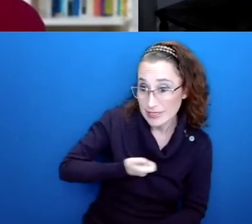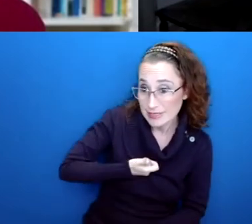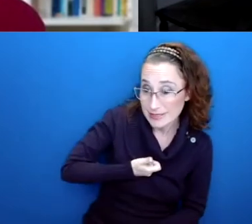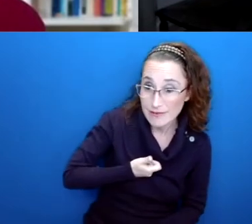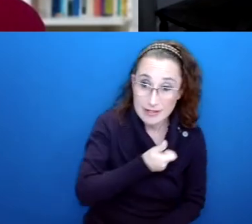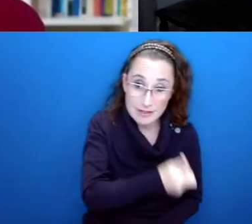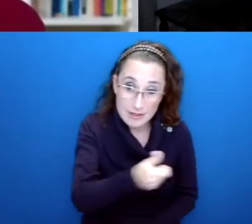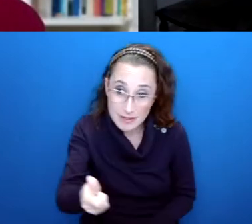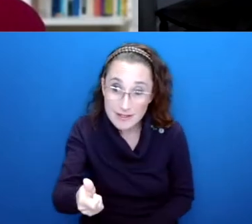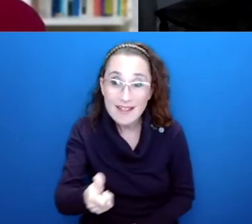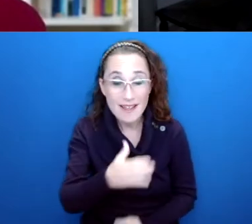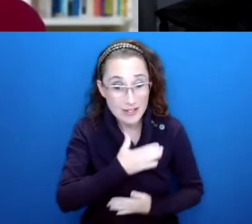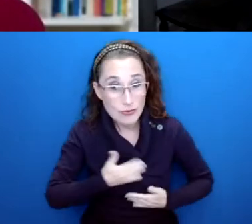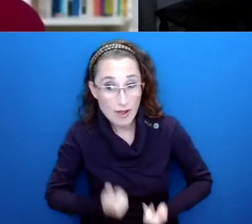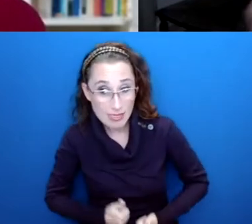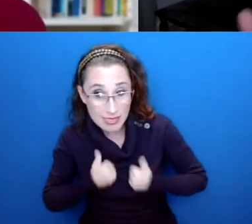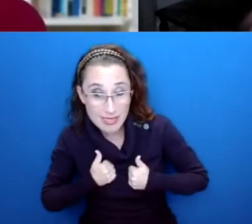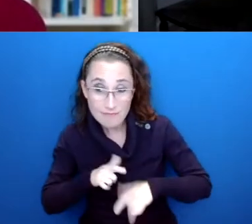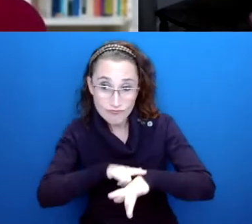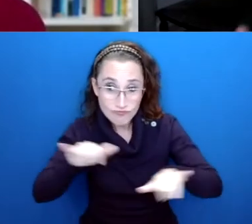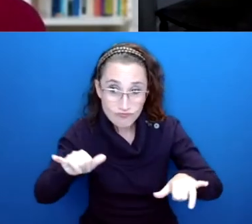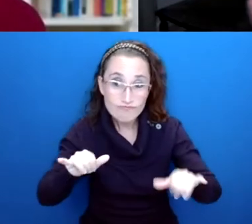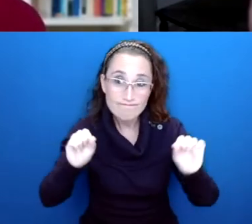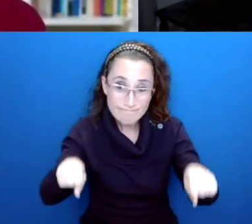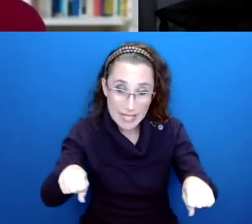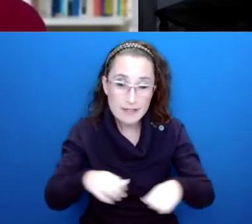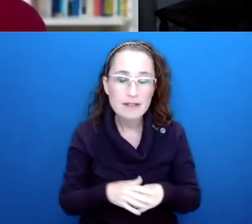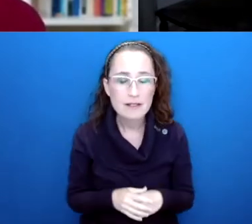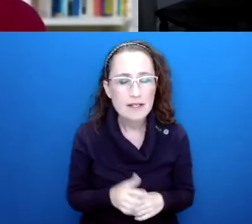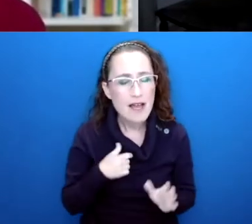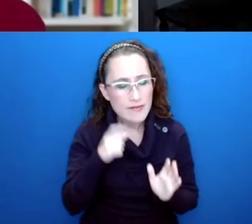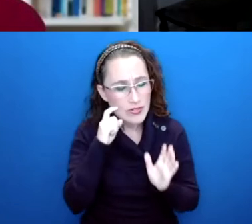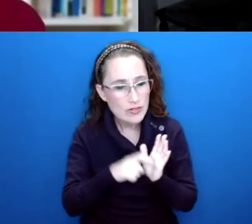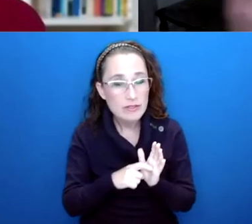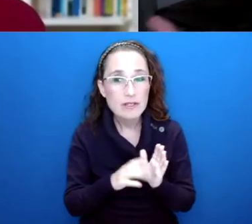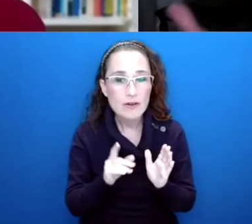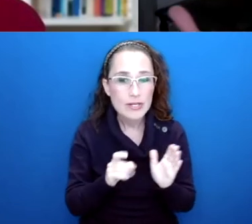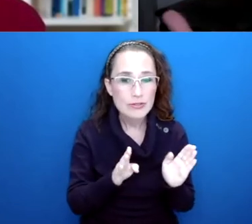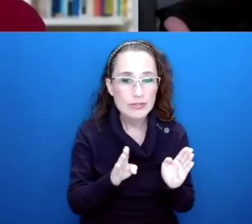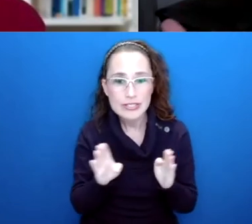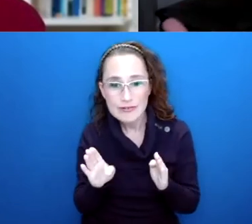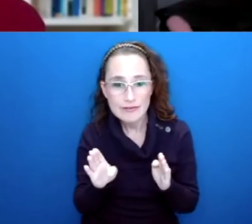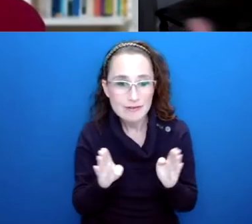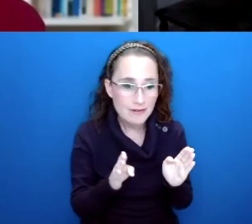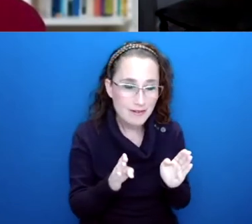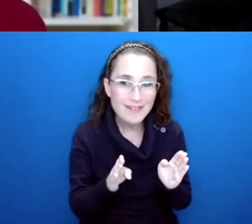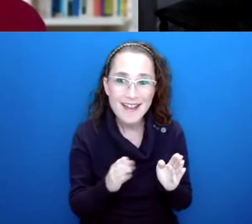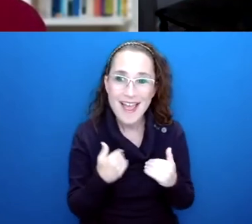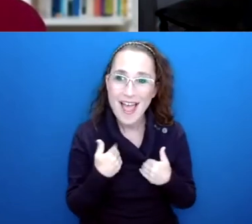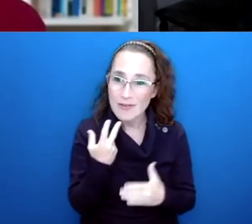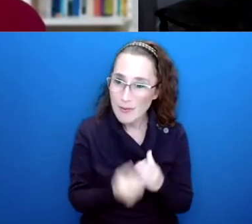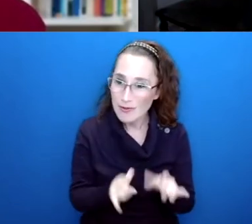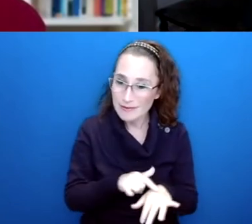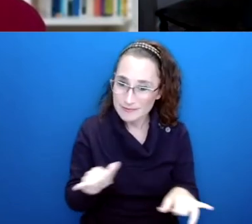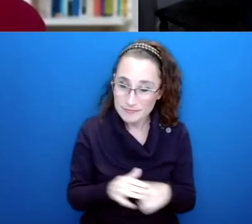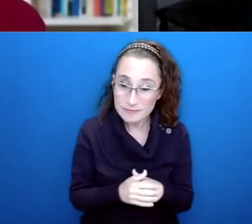lives. So I think that's one thing that I've noticed is a frequent thing. think that we should try to shift a bit is to allow ourselves to have both of these things at once.